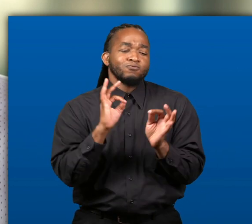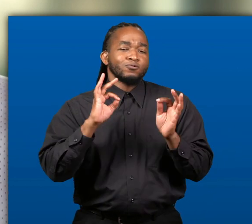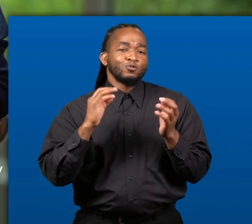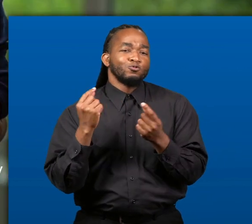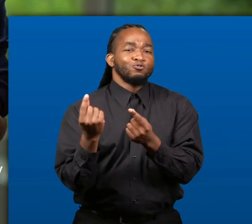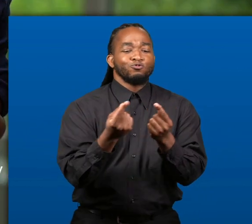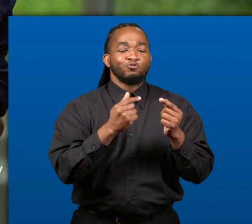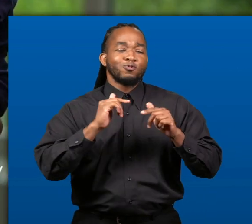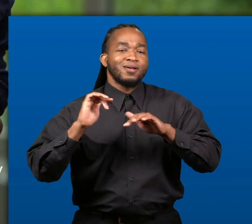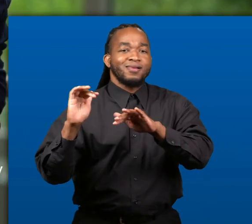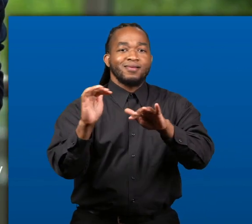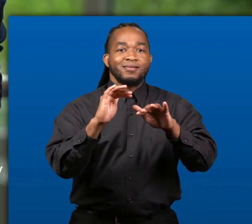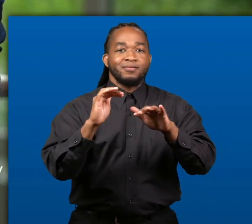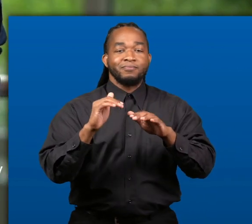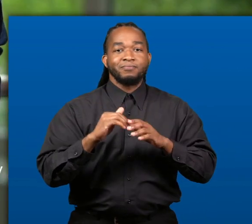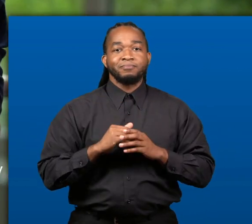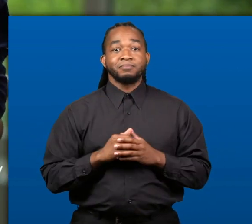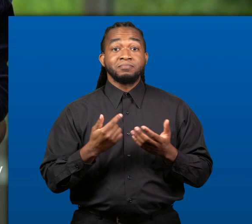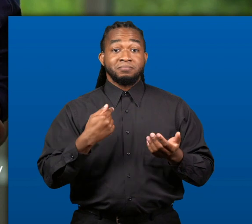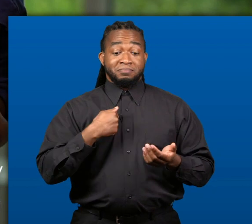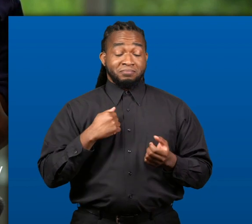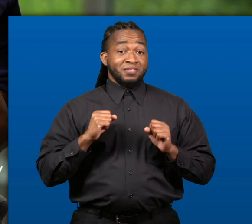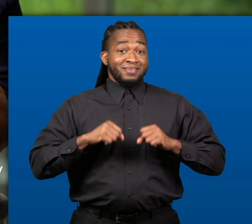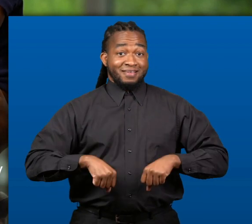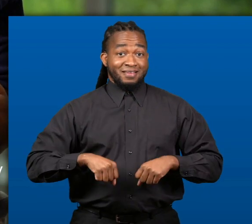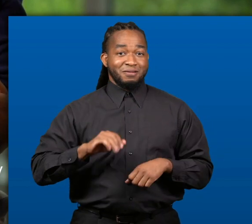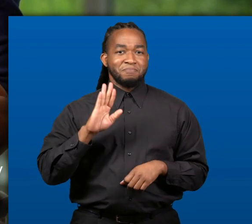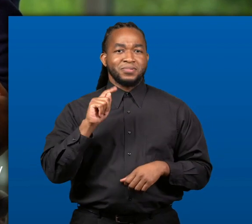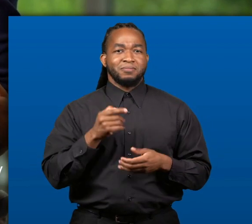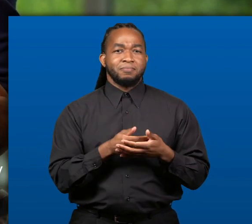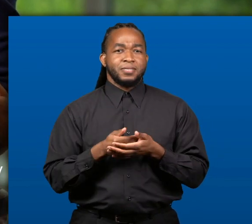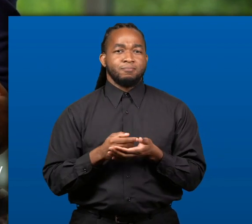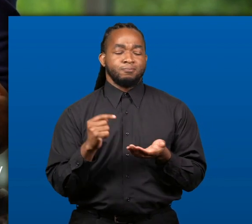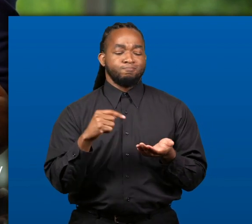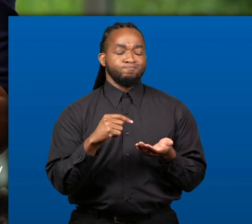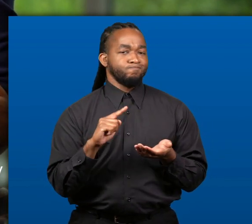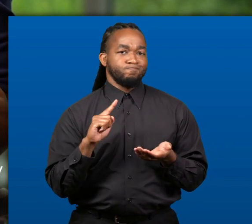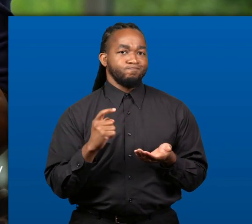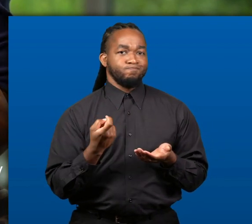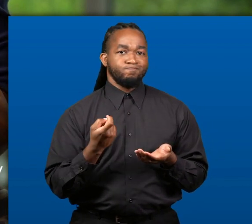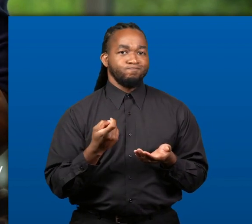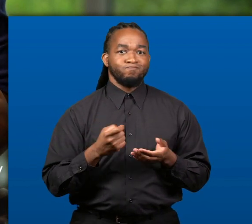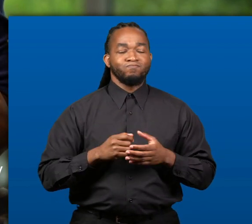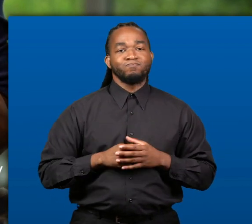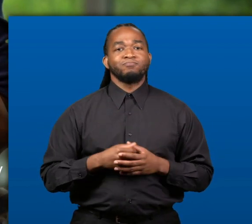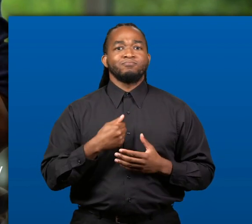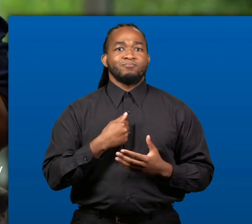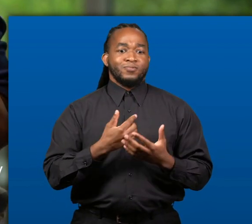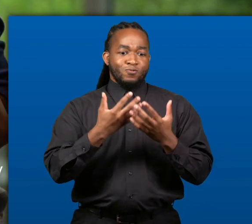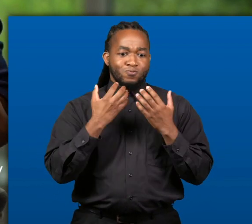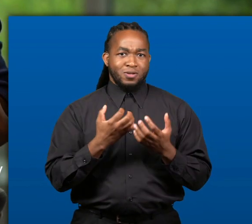freedoms. I wear a mask because I can but my baby can't.